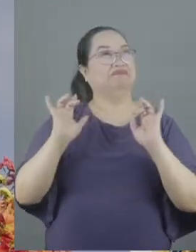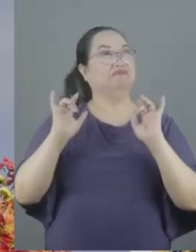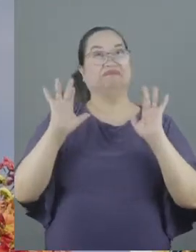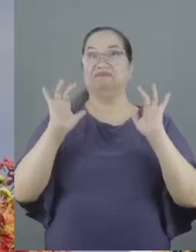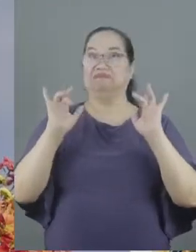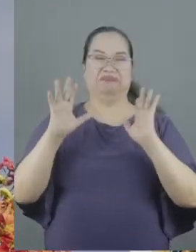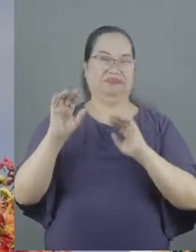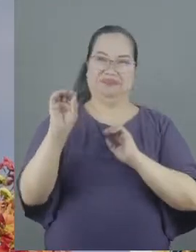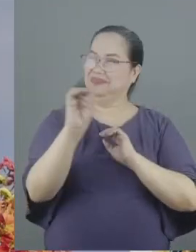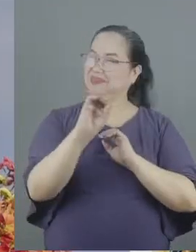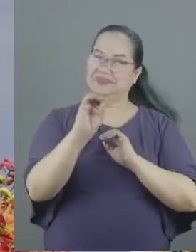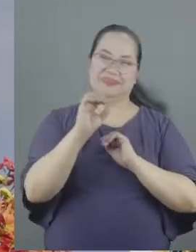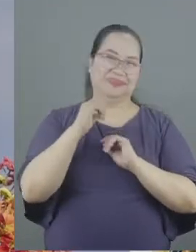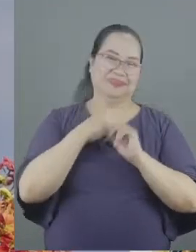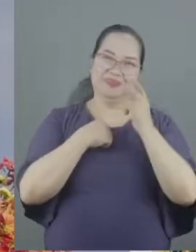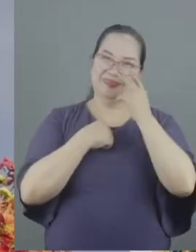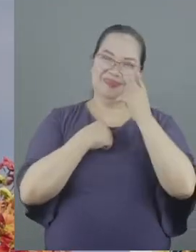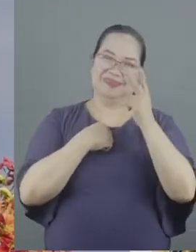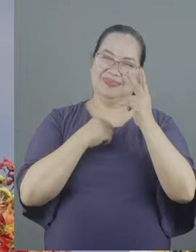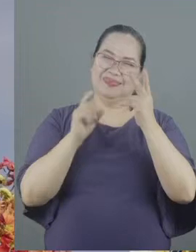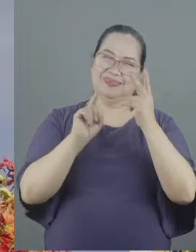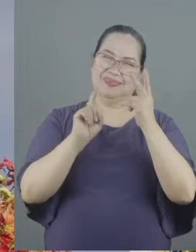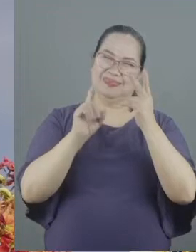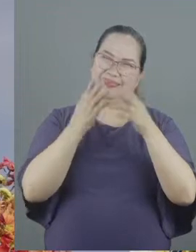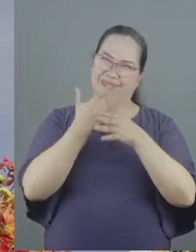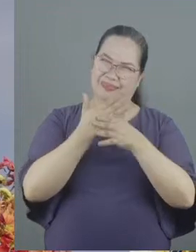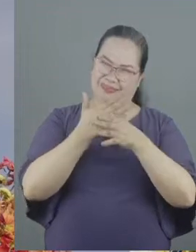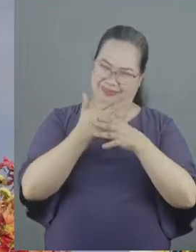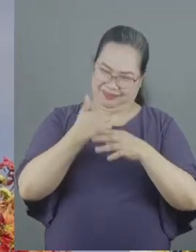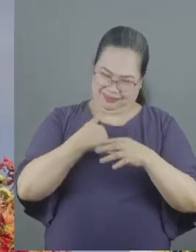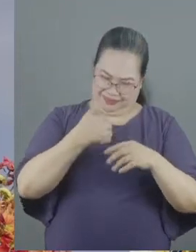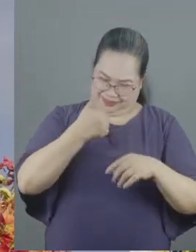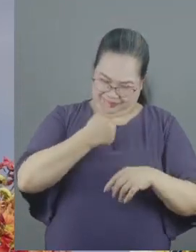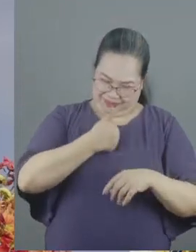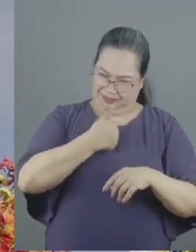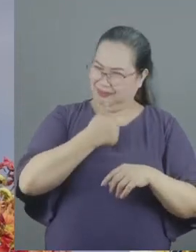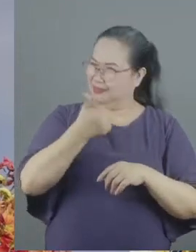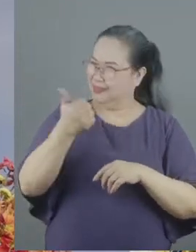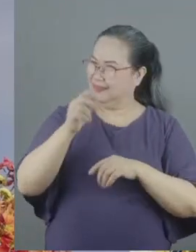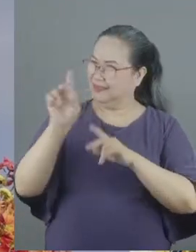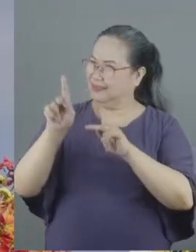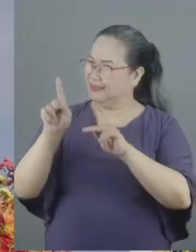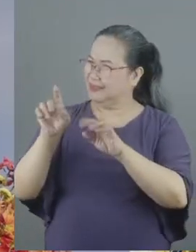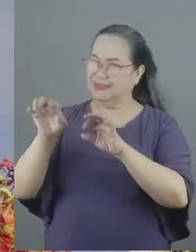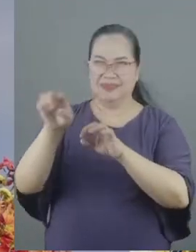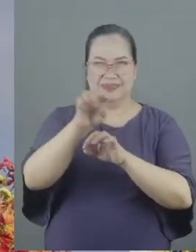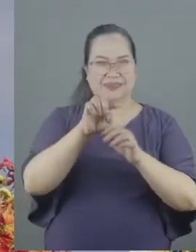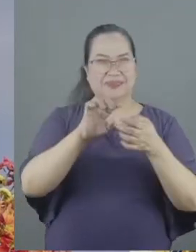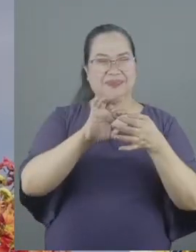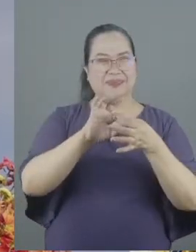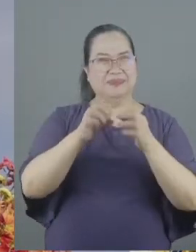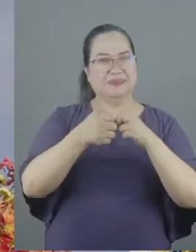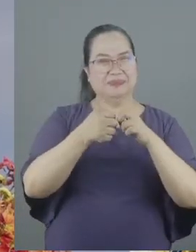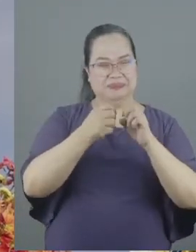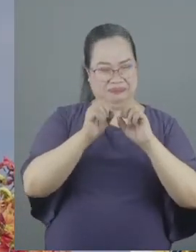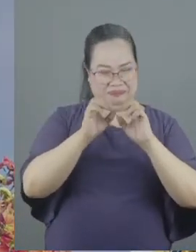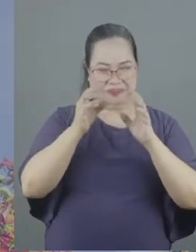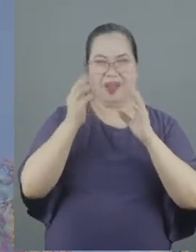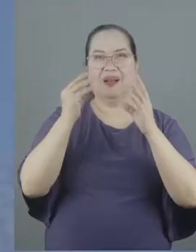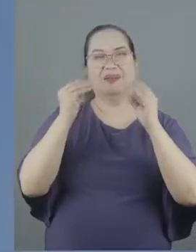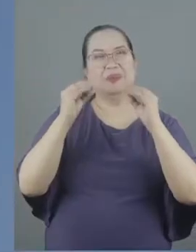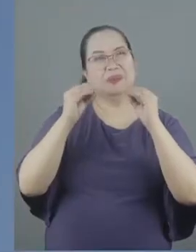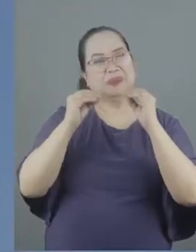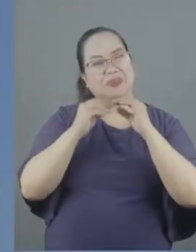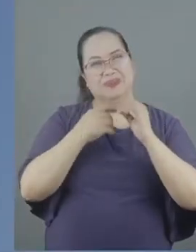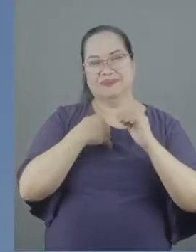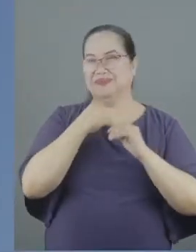I did not see the point in bothering myself with other people's problems when they'd open up to me. I did not